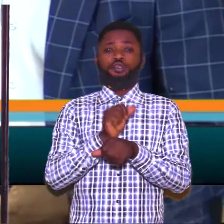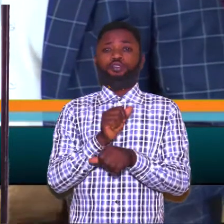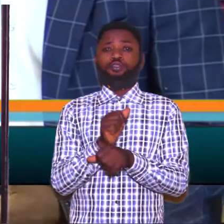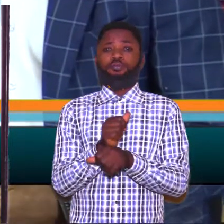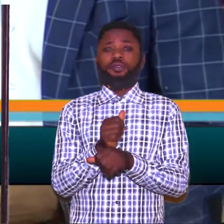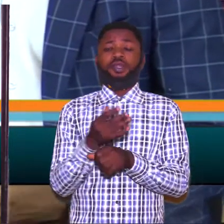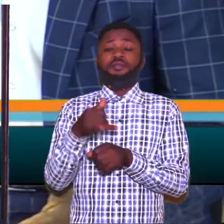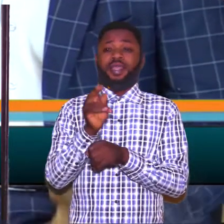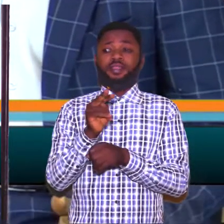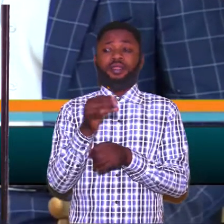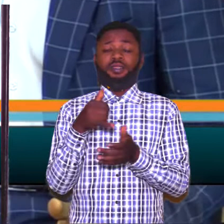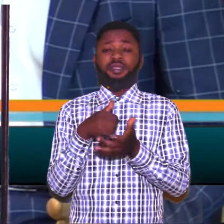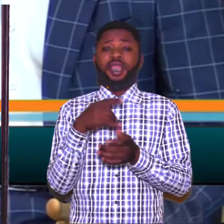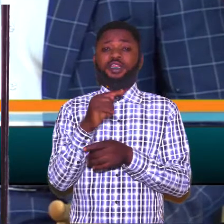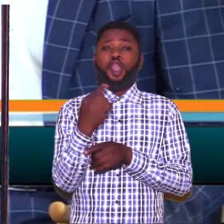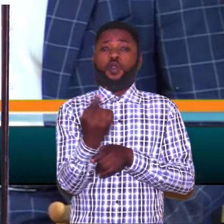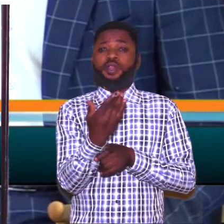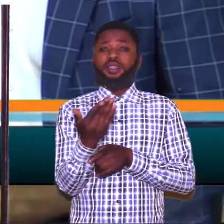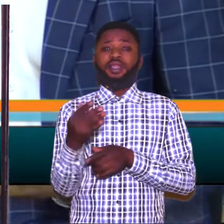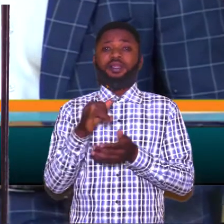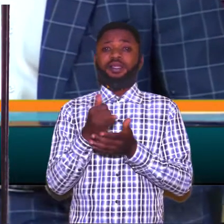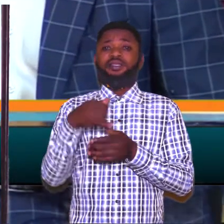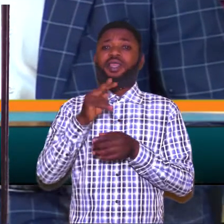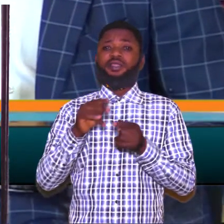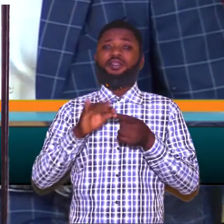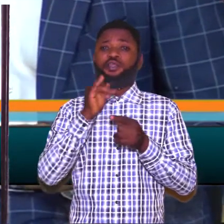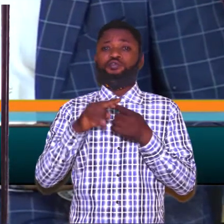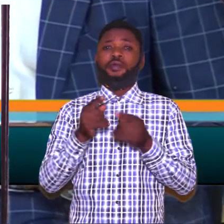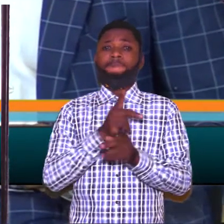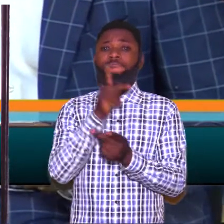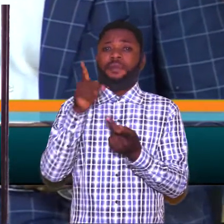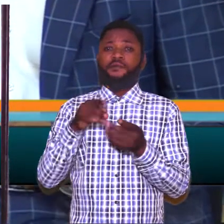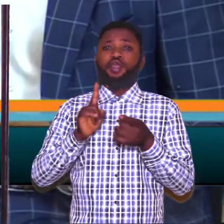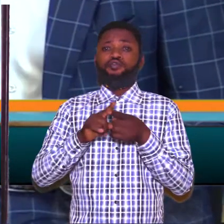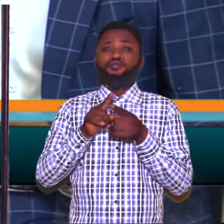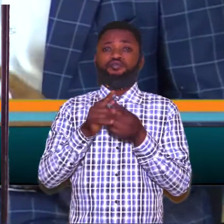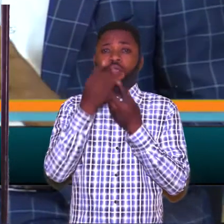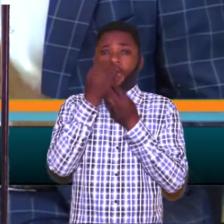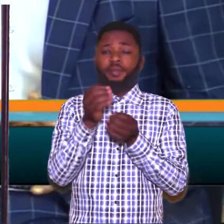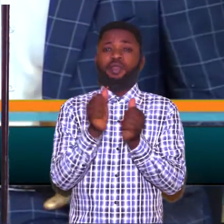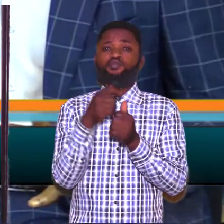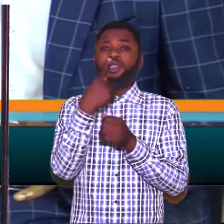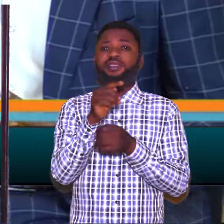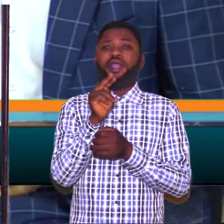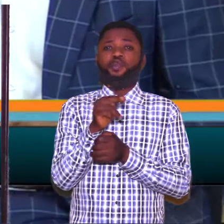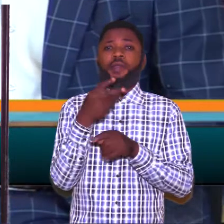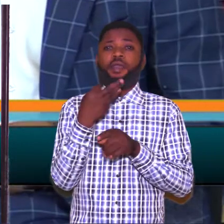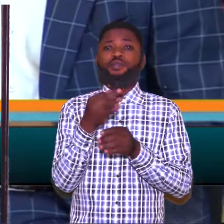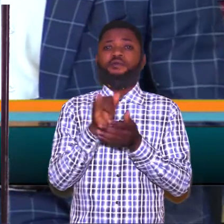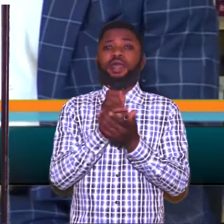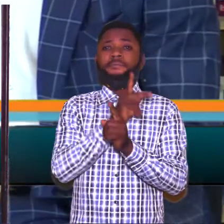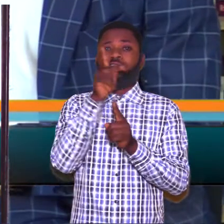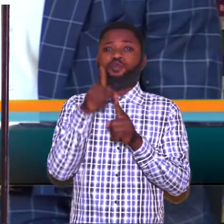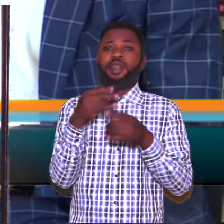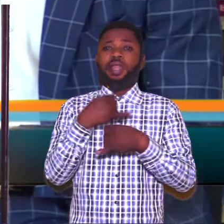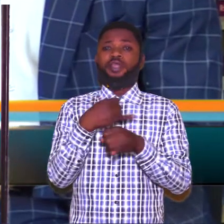it on immediately. They only need a little brush up to comply with the requirement of that particular